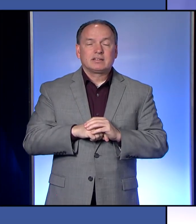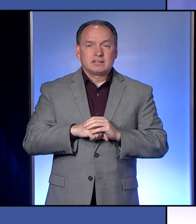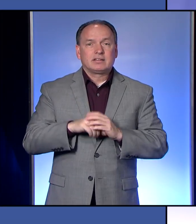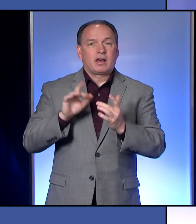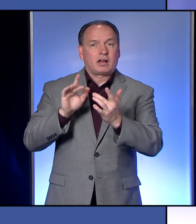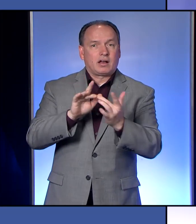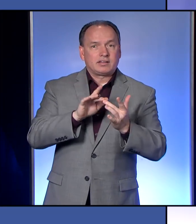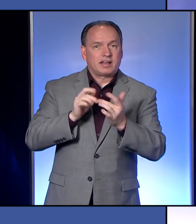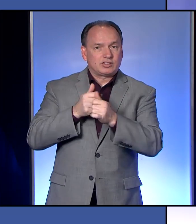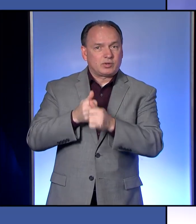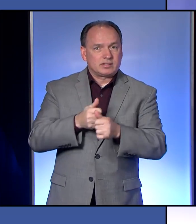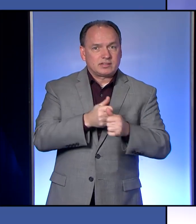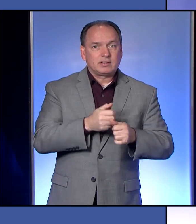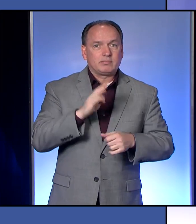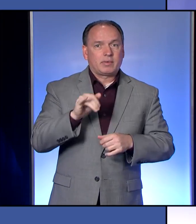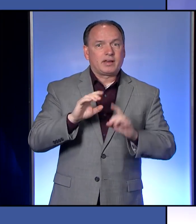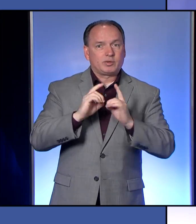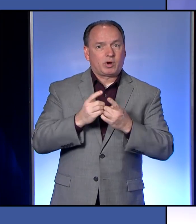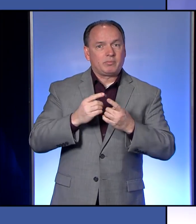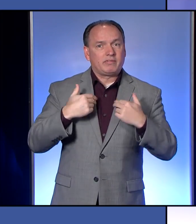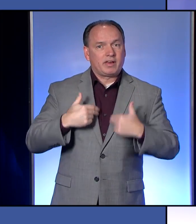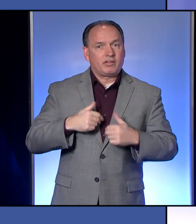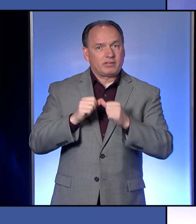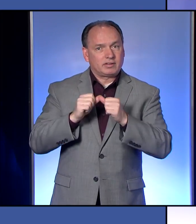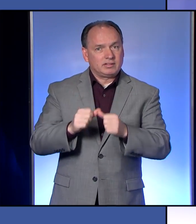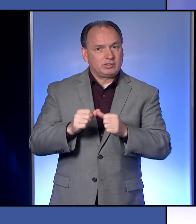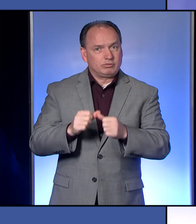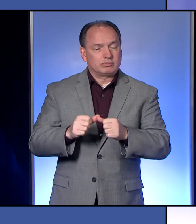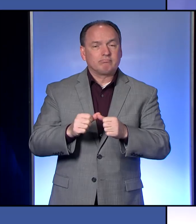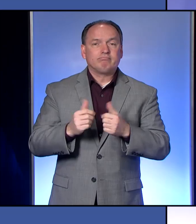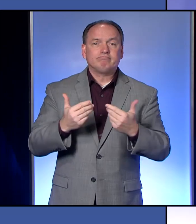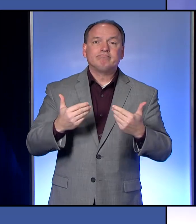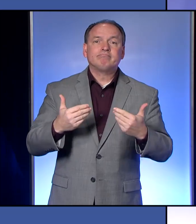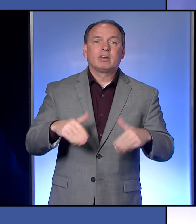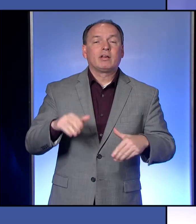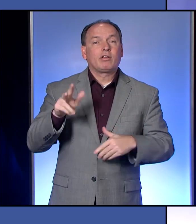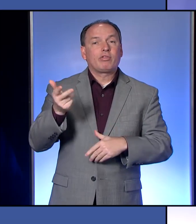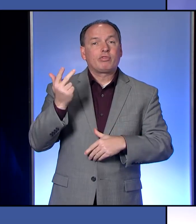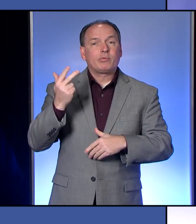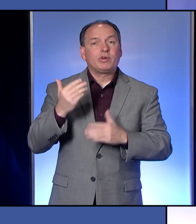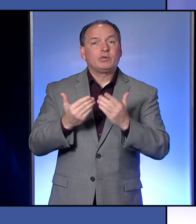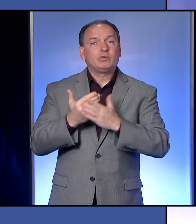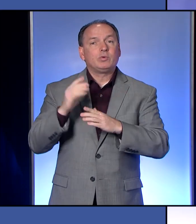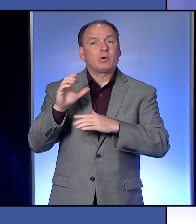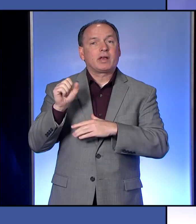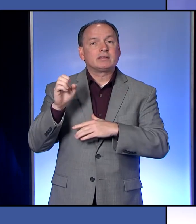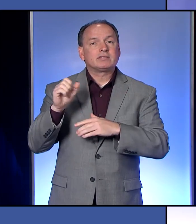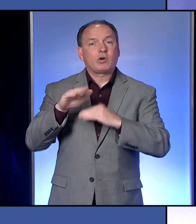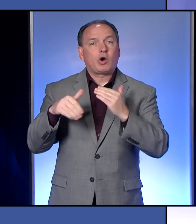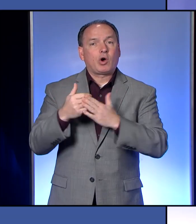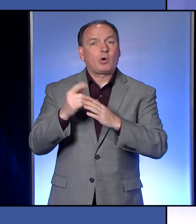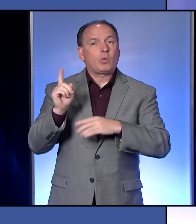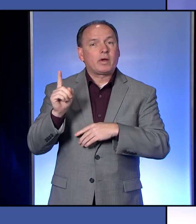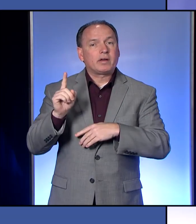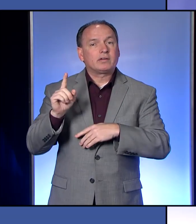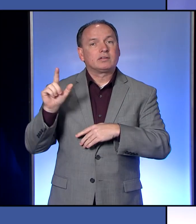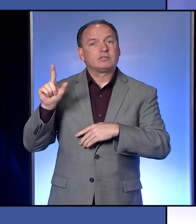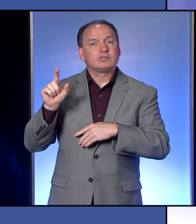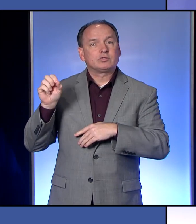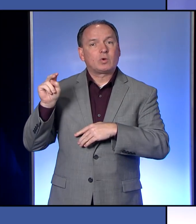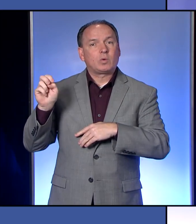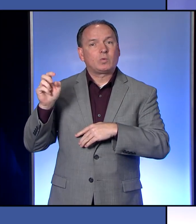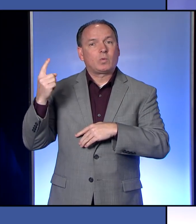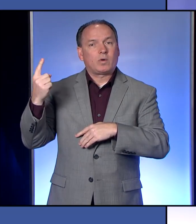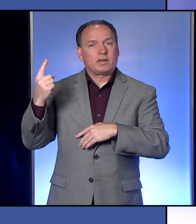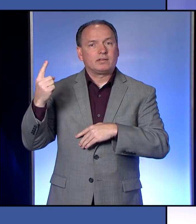by the Erie County Department of Health continues. The three new cases all reside in Zone 1 and you can find that information